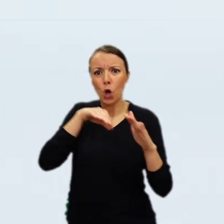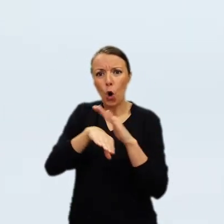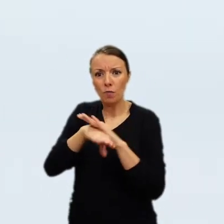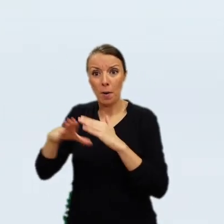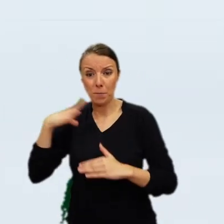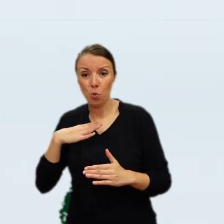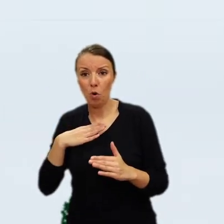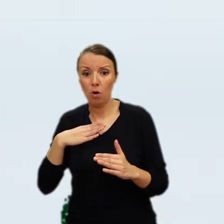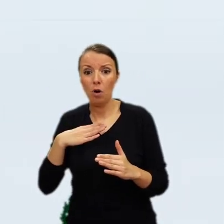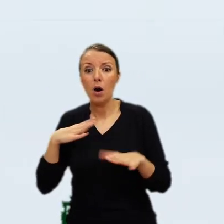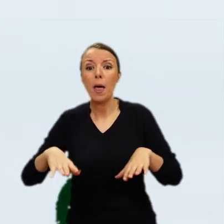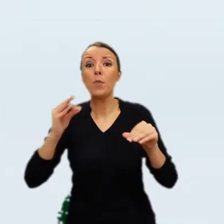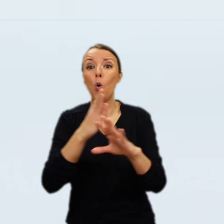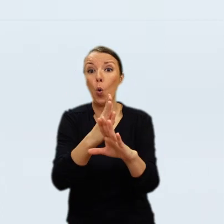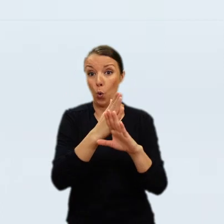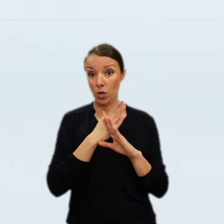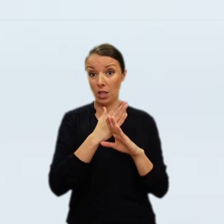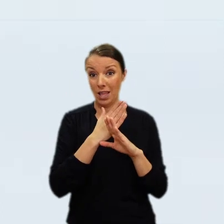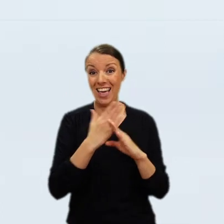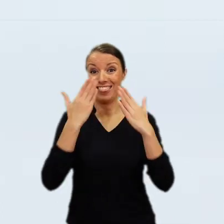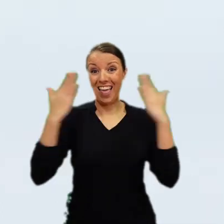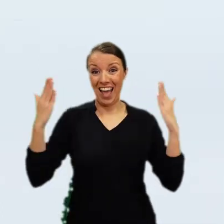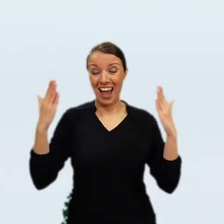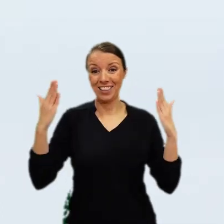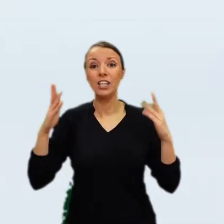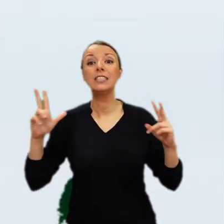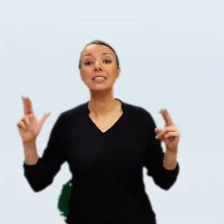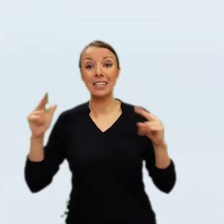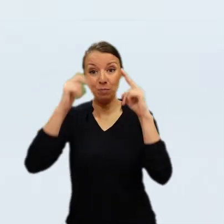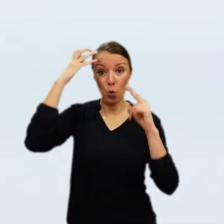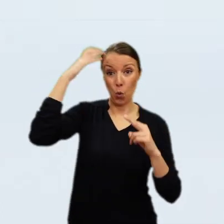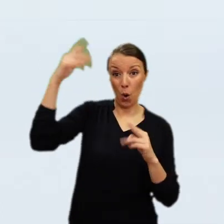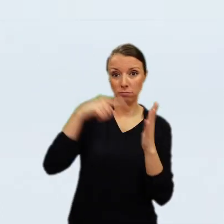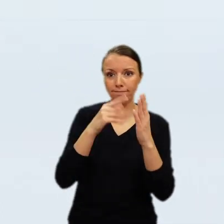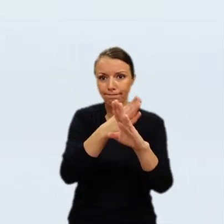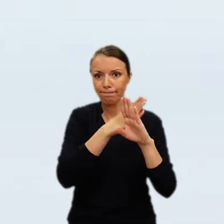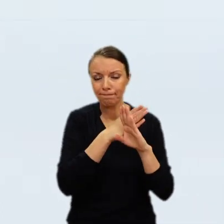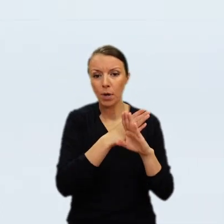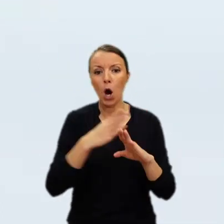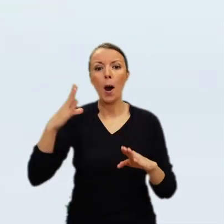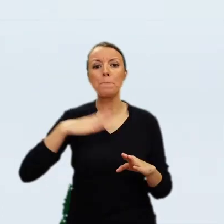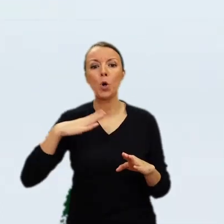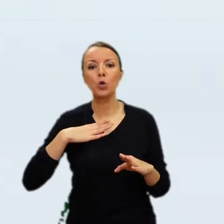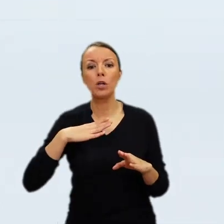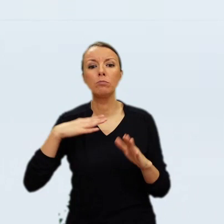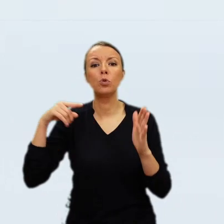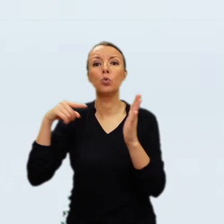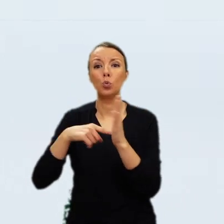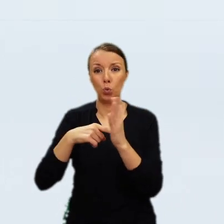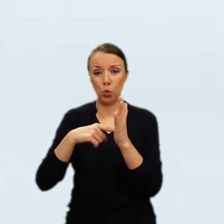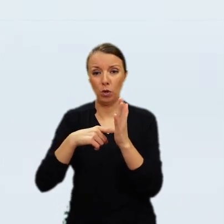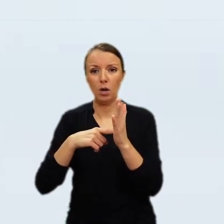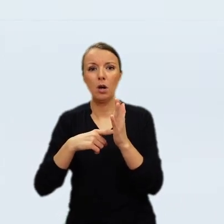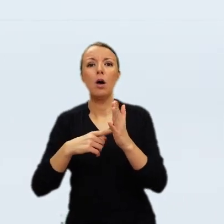This armchair, this desk, this inkwell, these pens, the scattered papers, this calendar open to the year